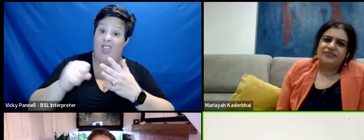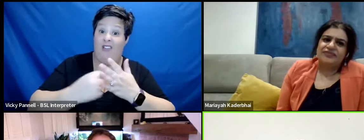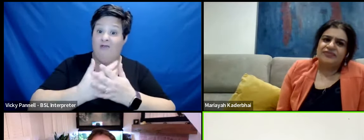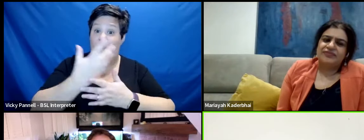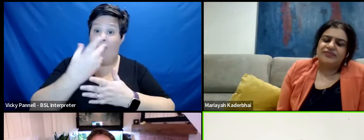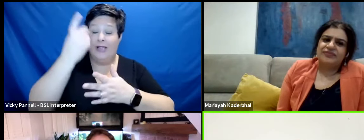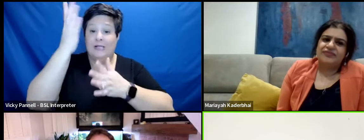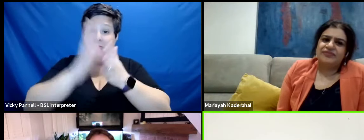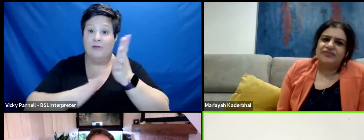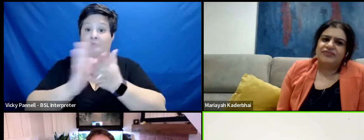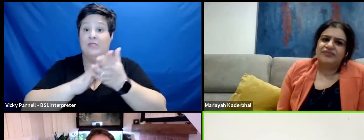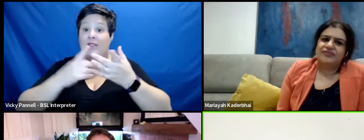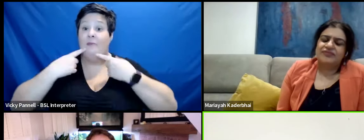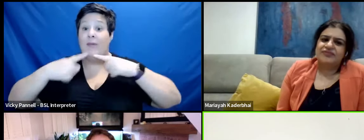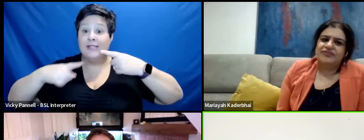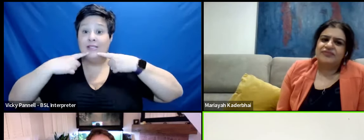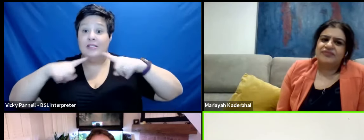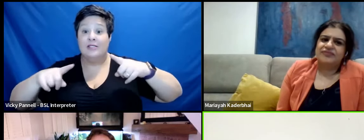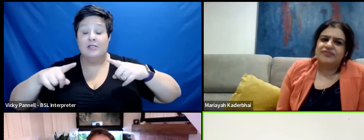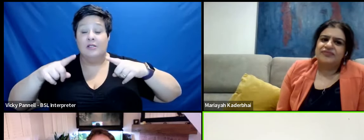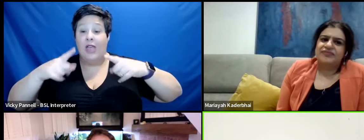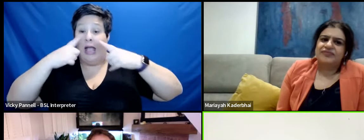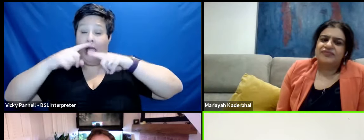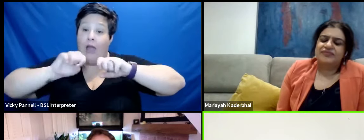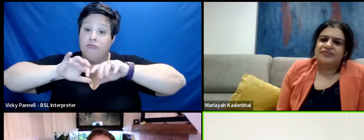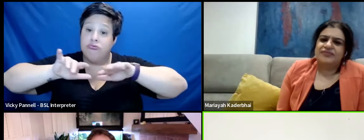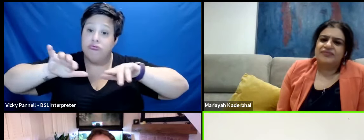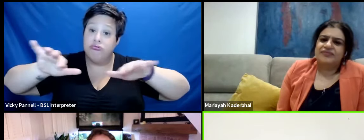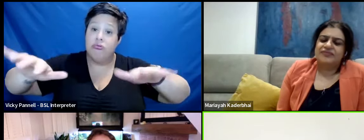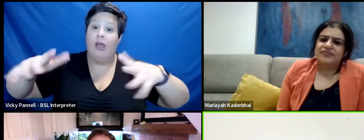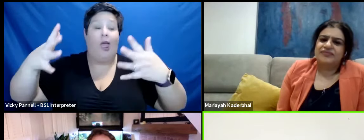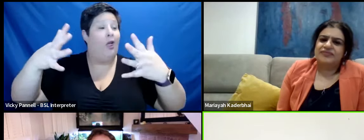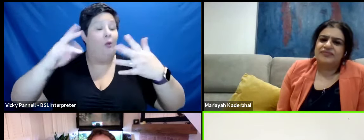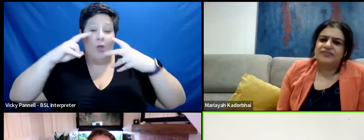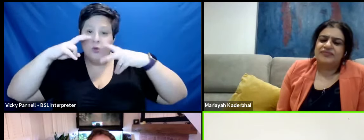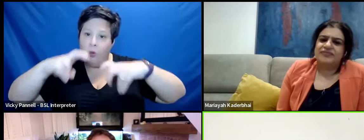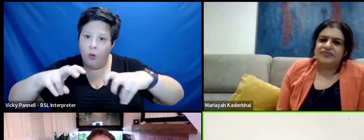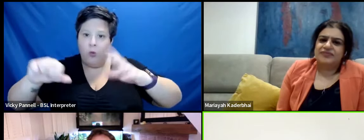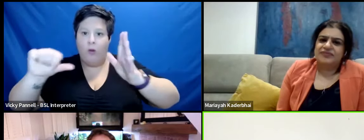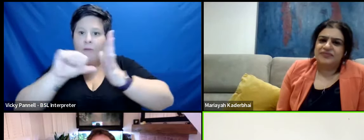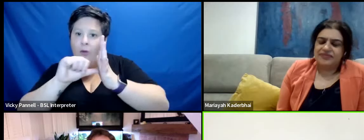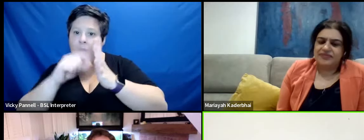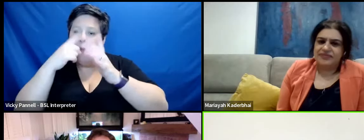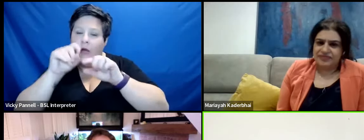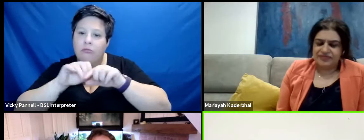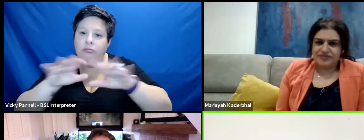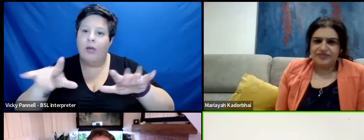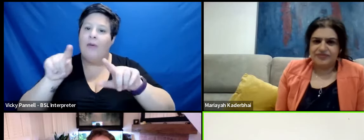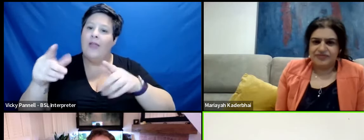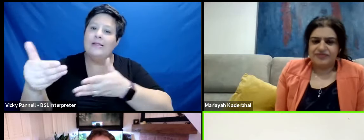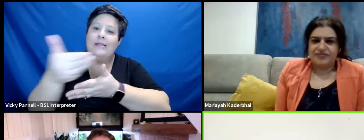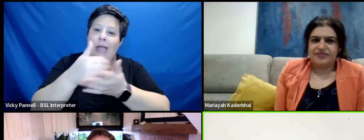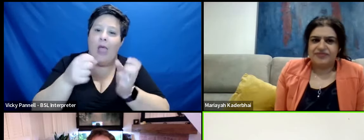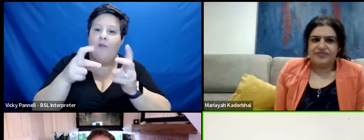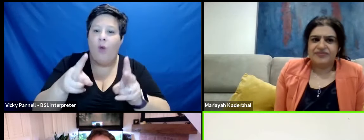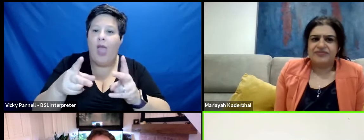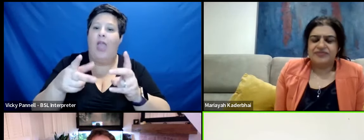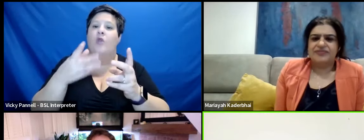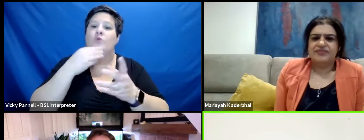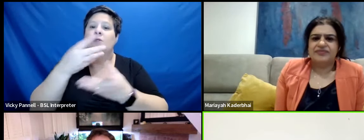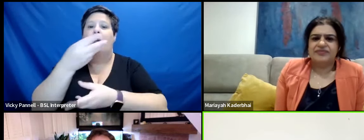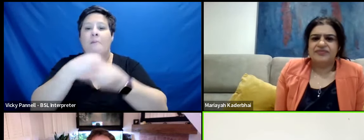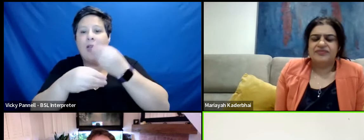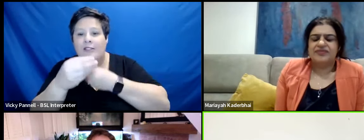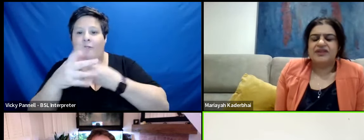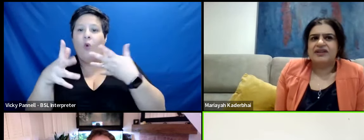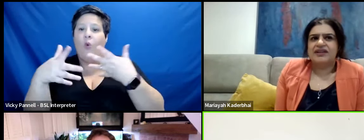order for these kind of messages and ways of examining problems to happen in a safe way in a metaphor or a parable